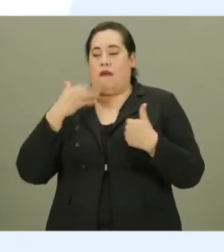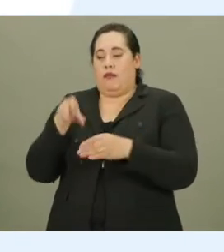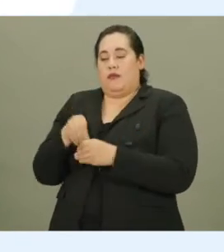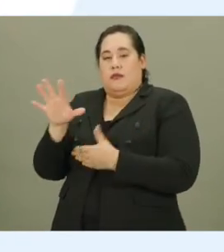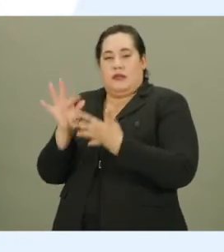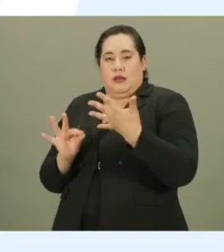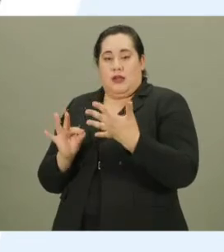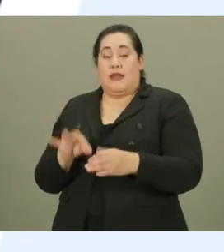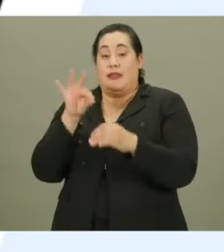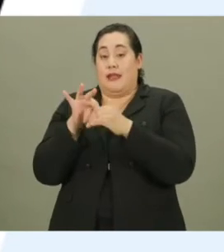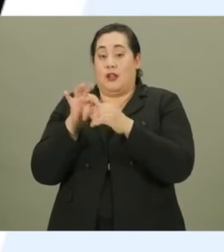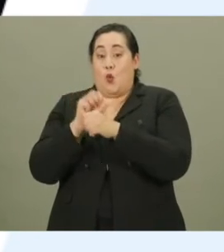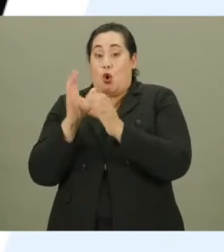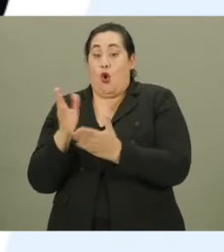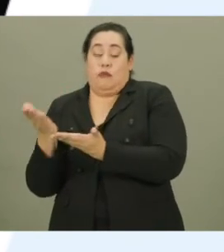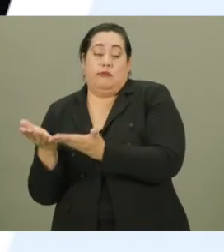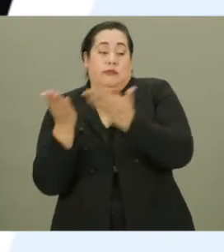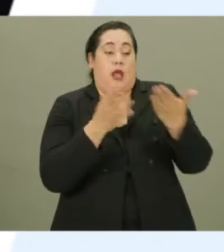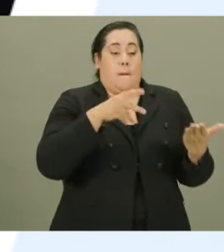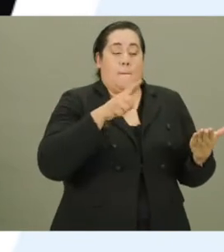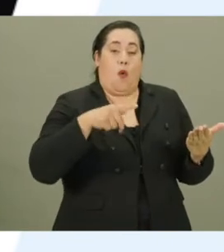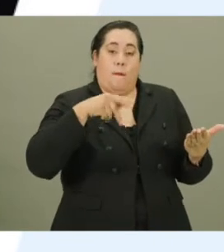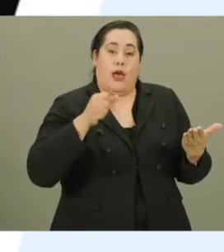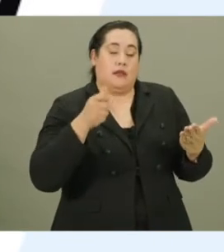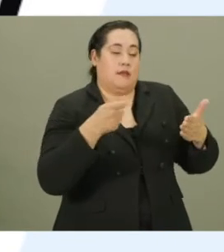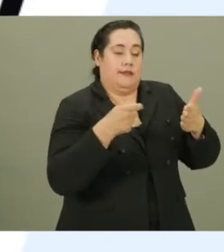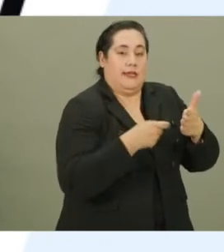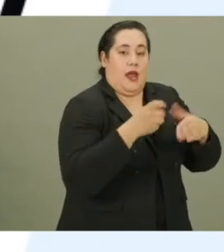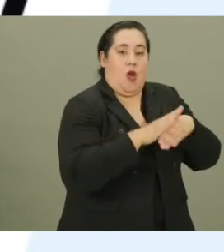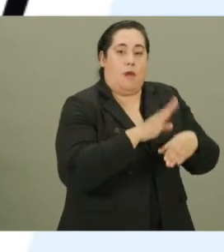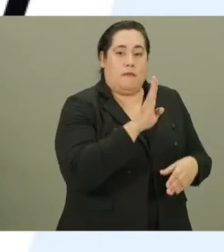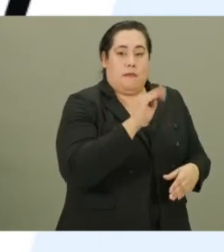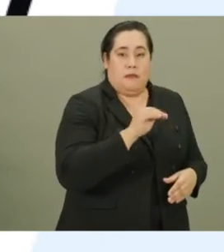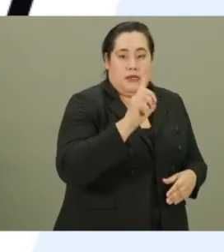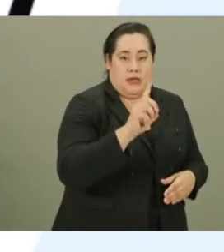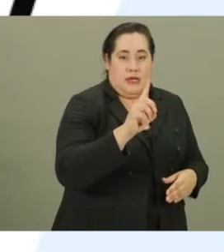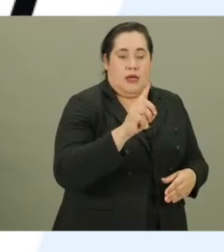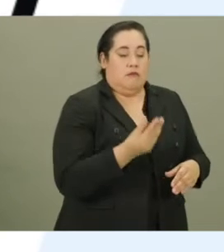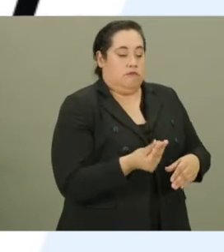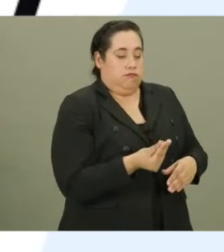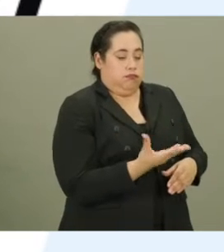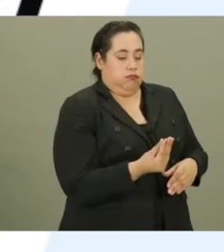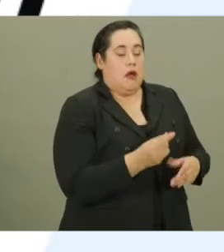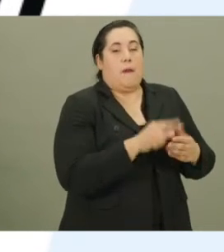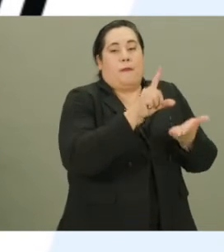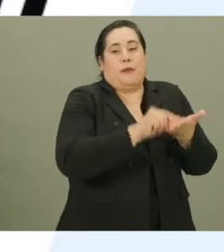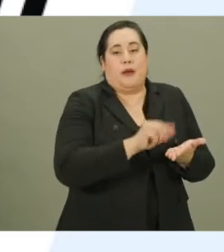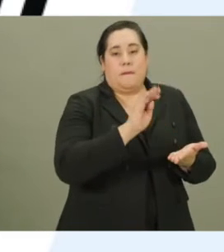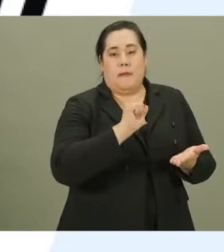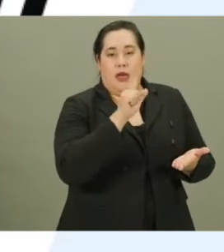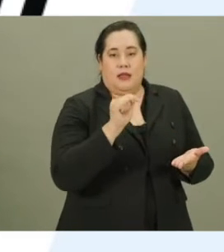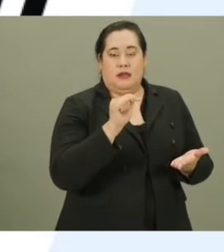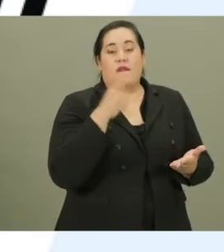selections. The election workers take the poll pass and scan that code on the ballot marking device and print their ballot for